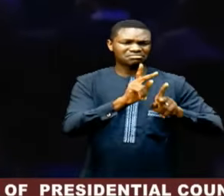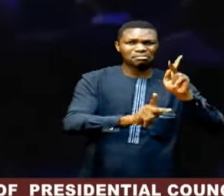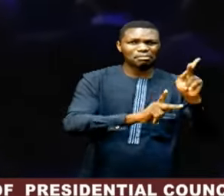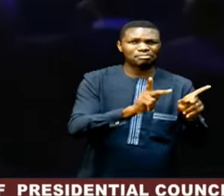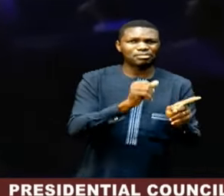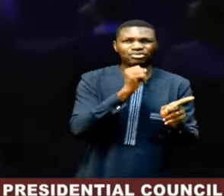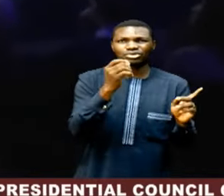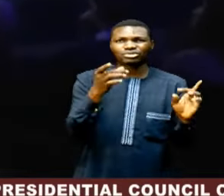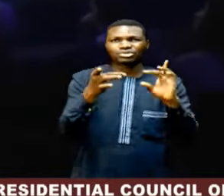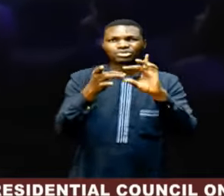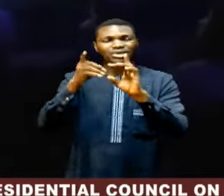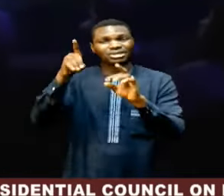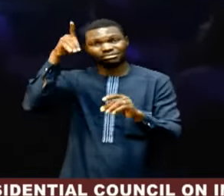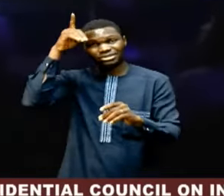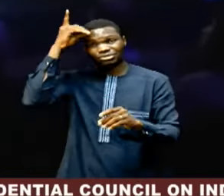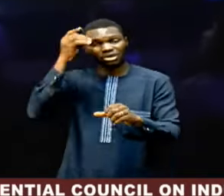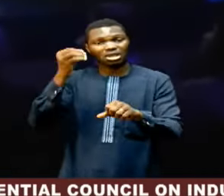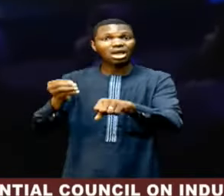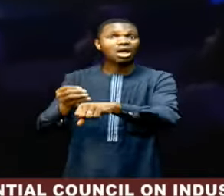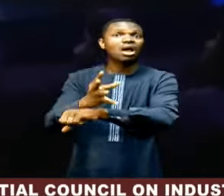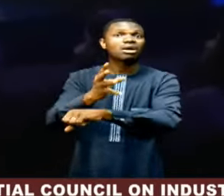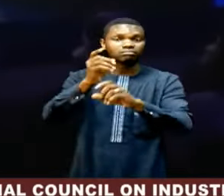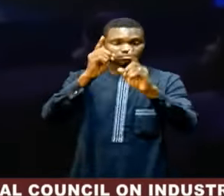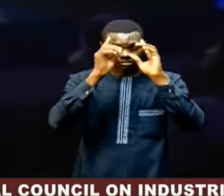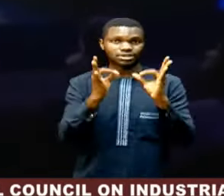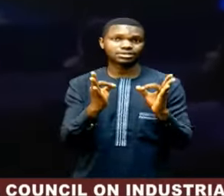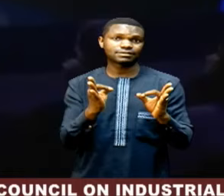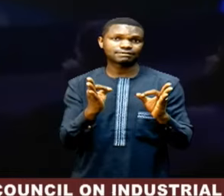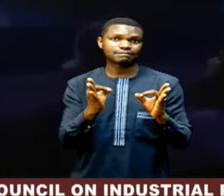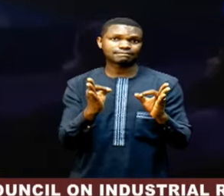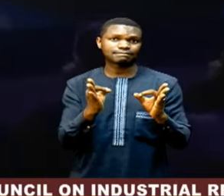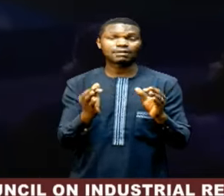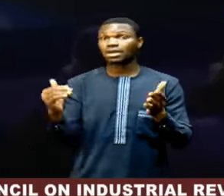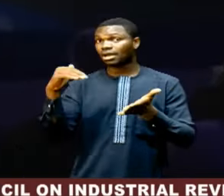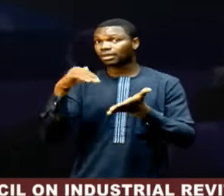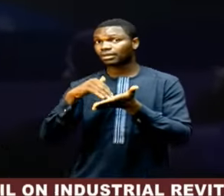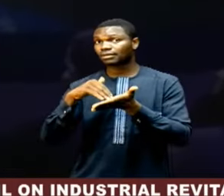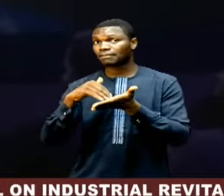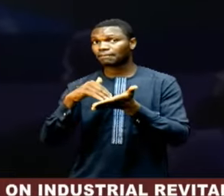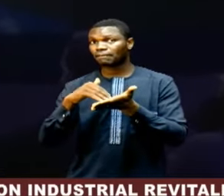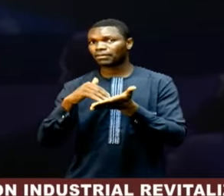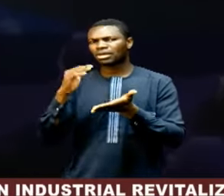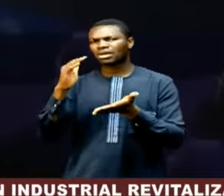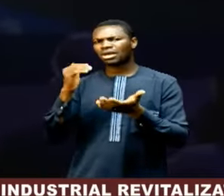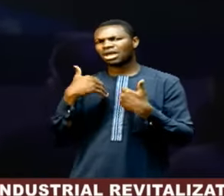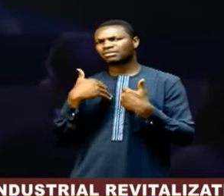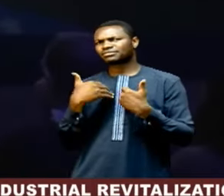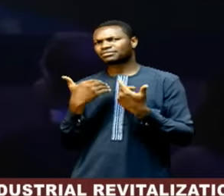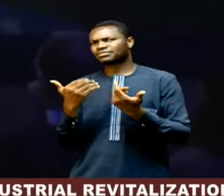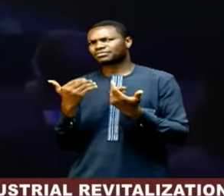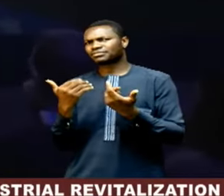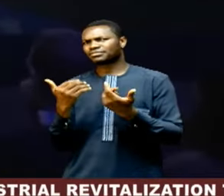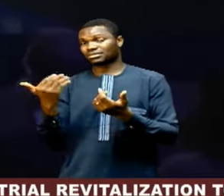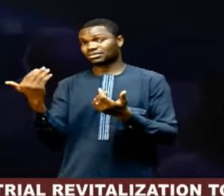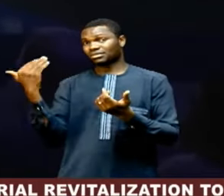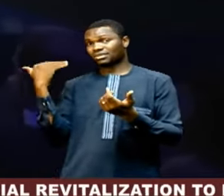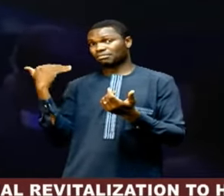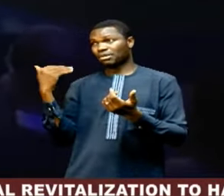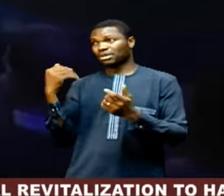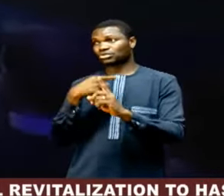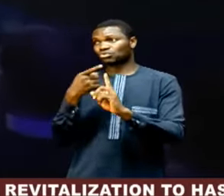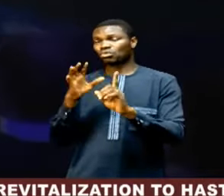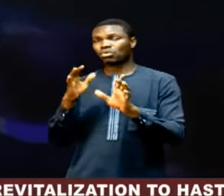influence decisions. Again, you have a situation where, in the past, when we had a